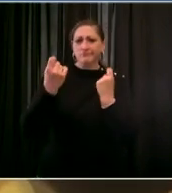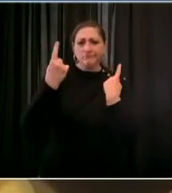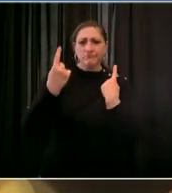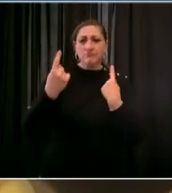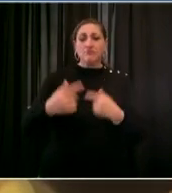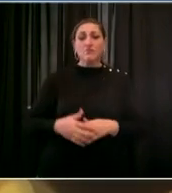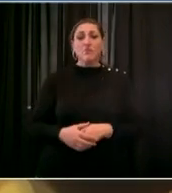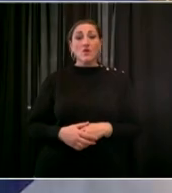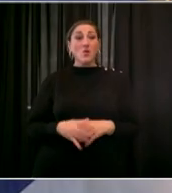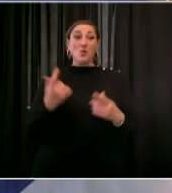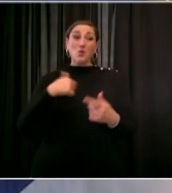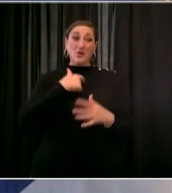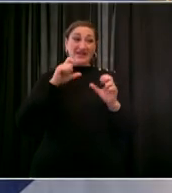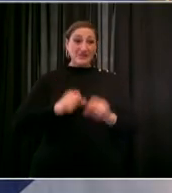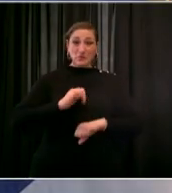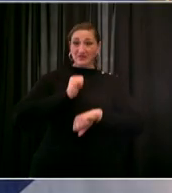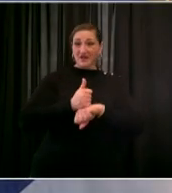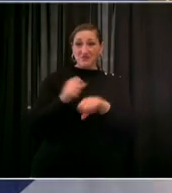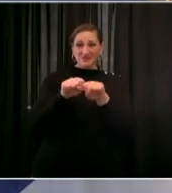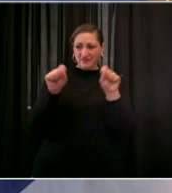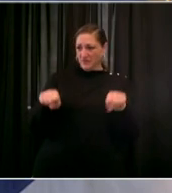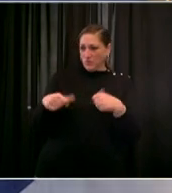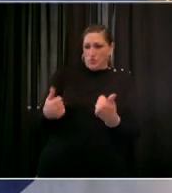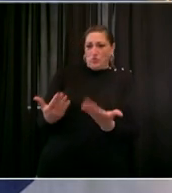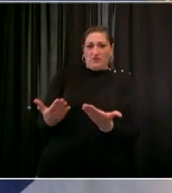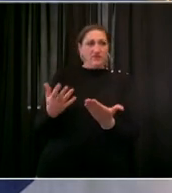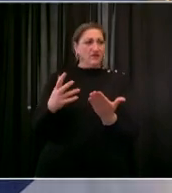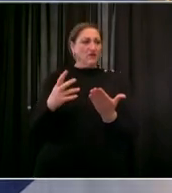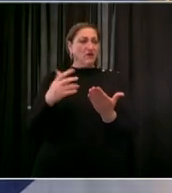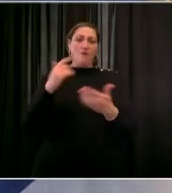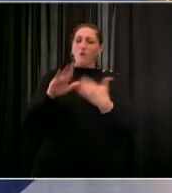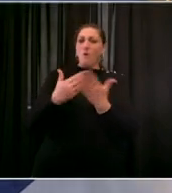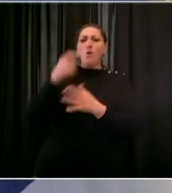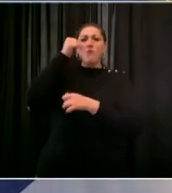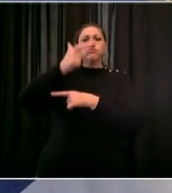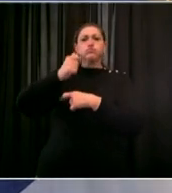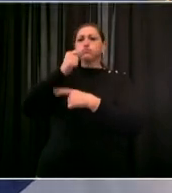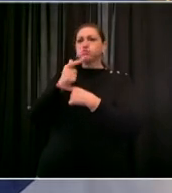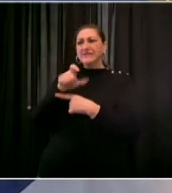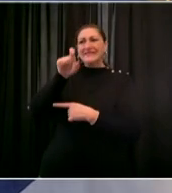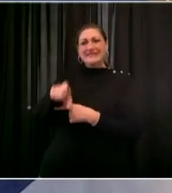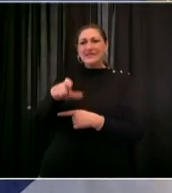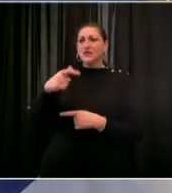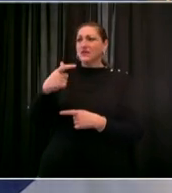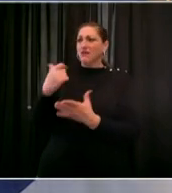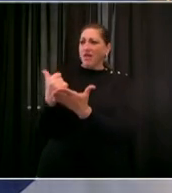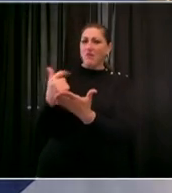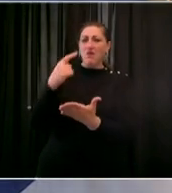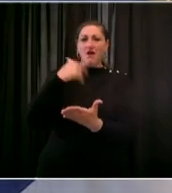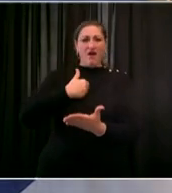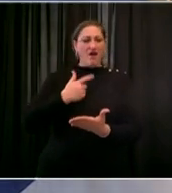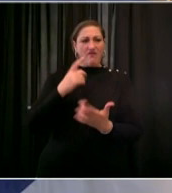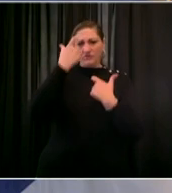crisis from the very beginning of this administration i have called for changes and reforms to the way